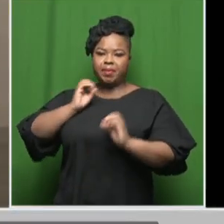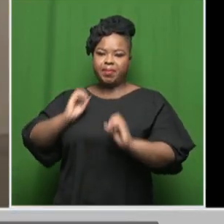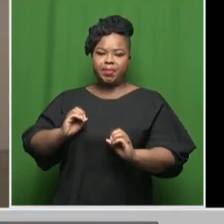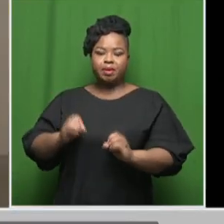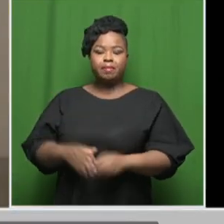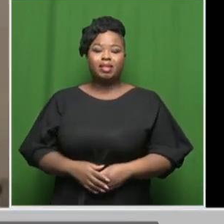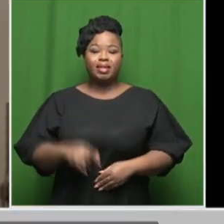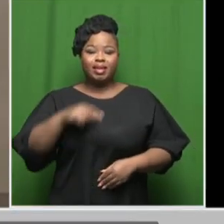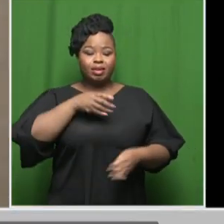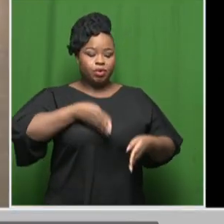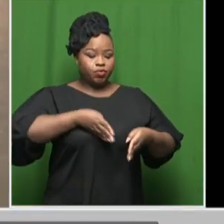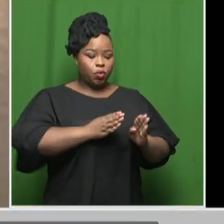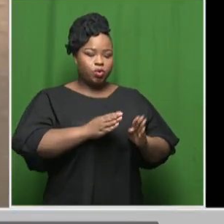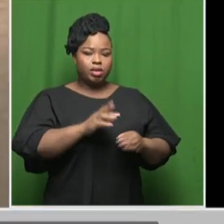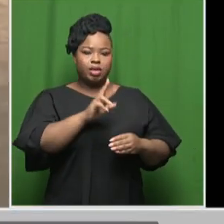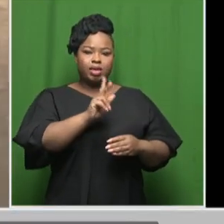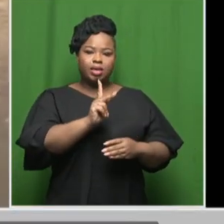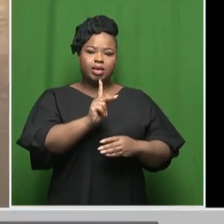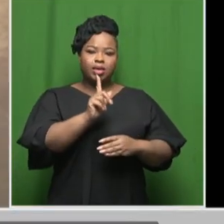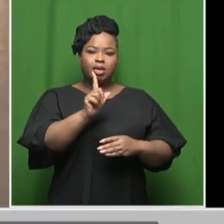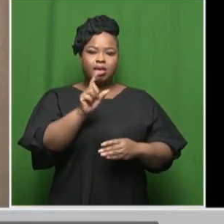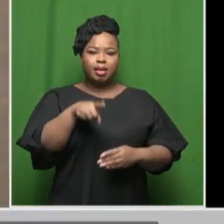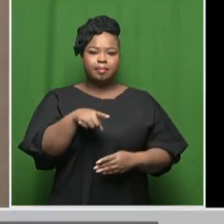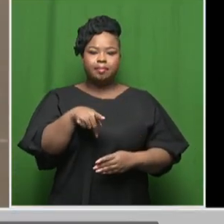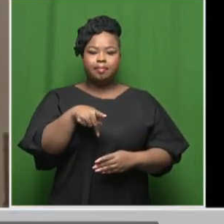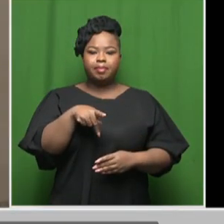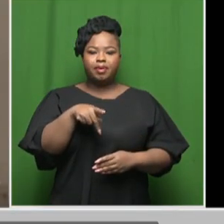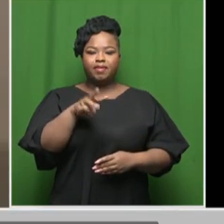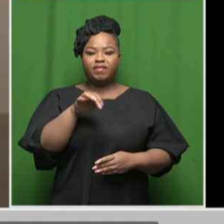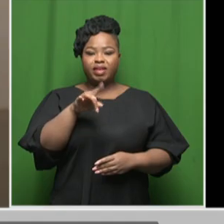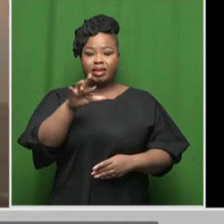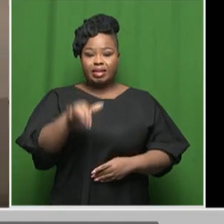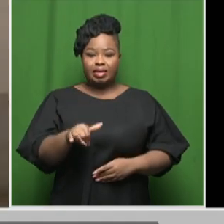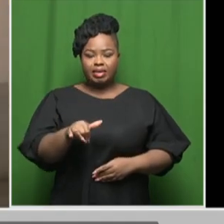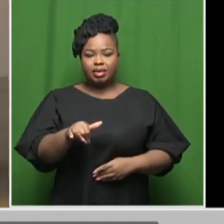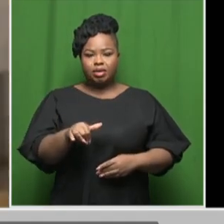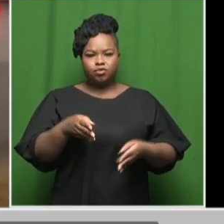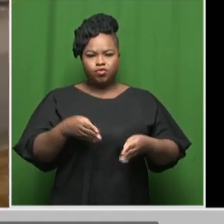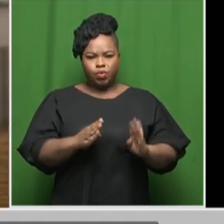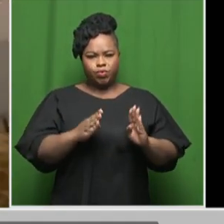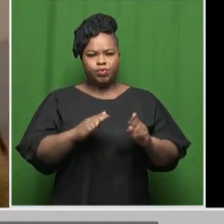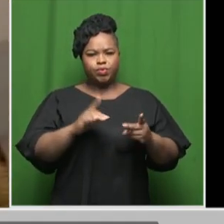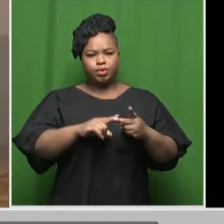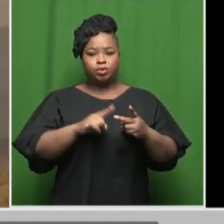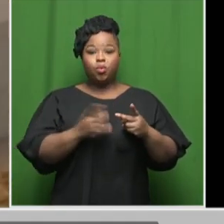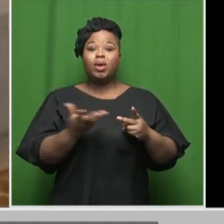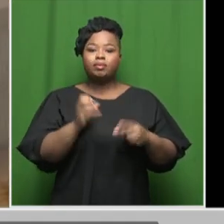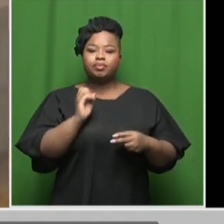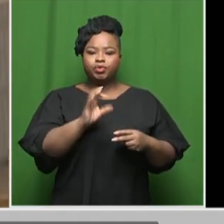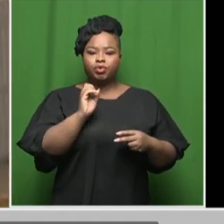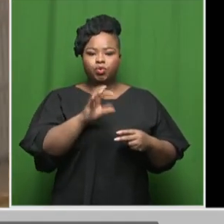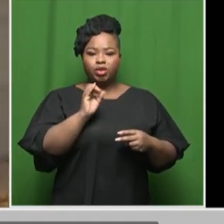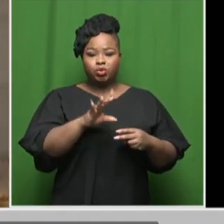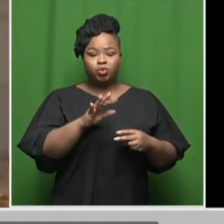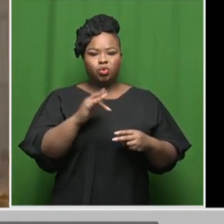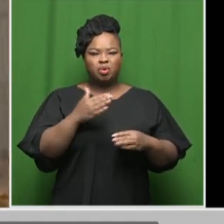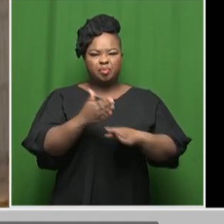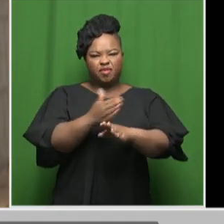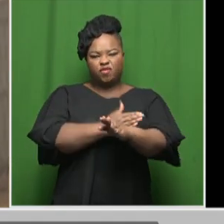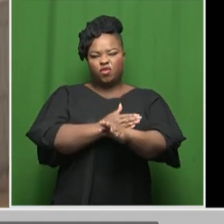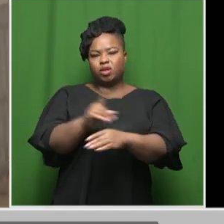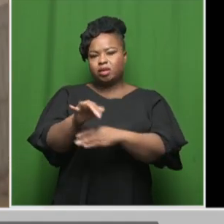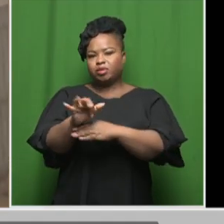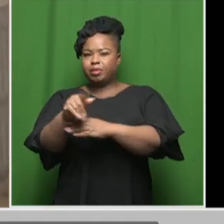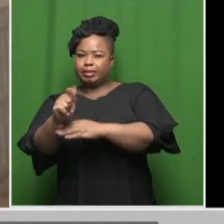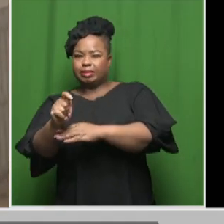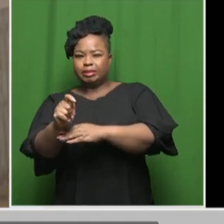Valley Road, not far from the Vida, Vida, in Soweto. As you are driving towards Klip Valley,